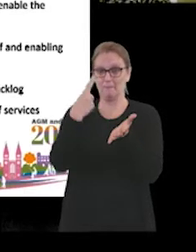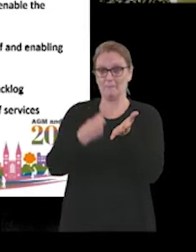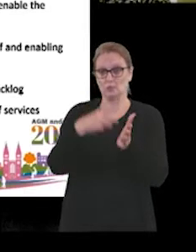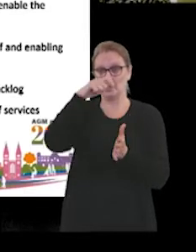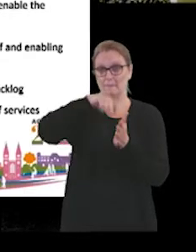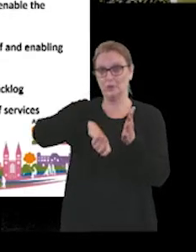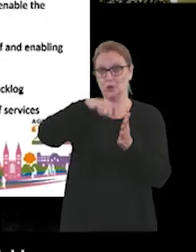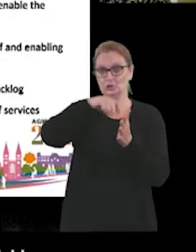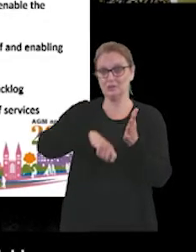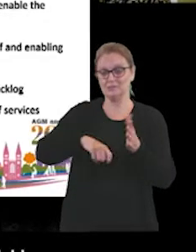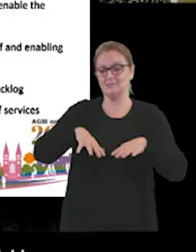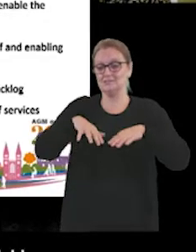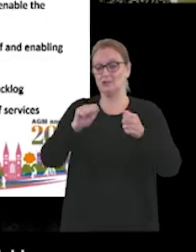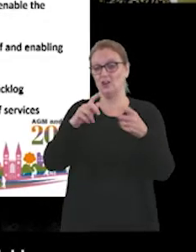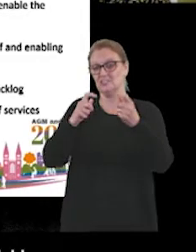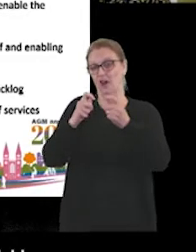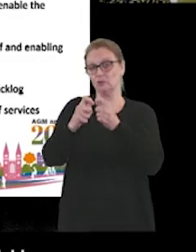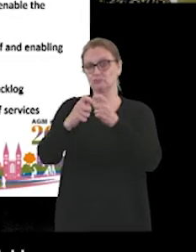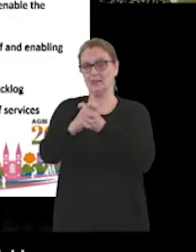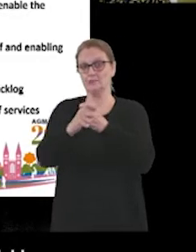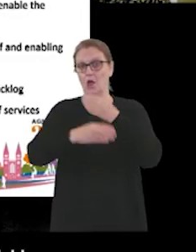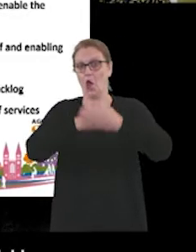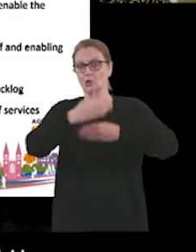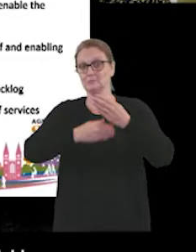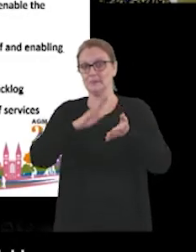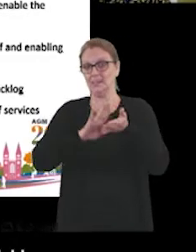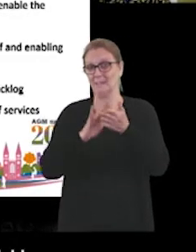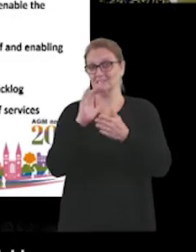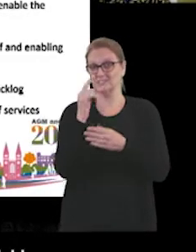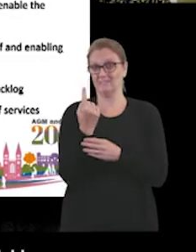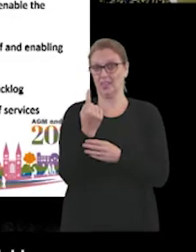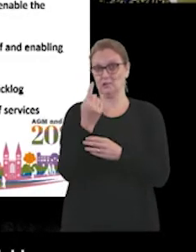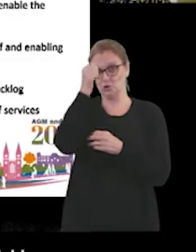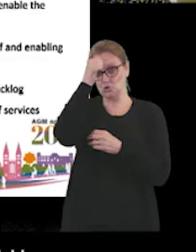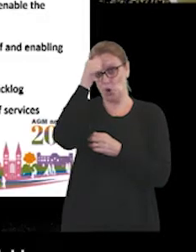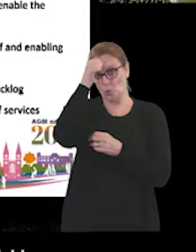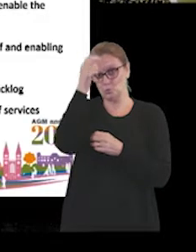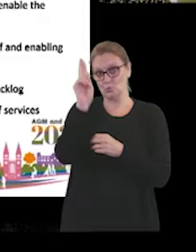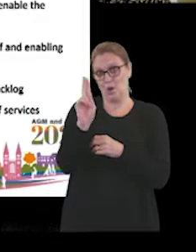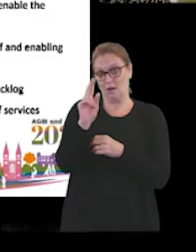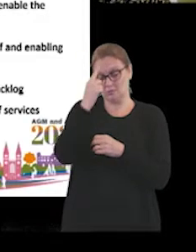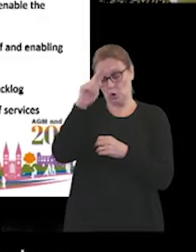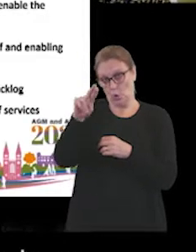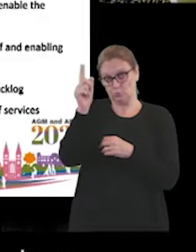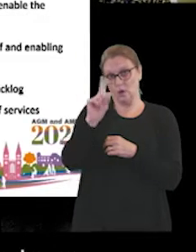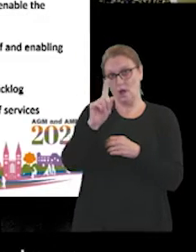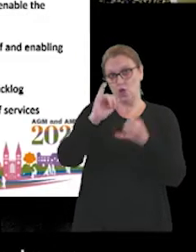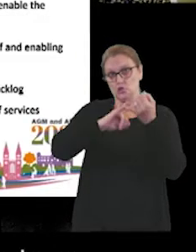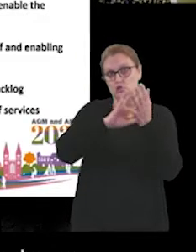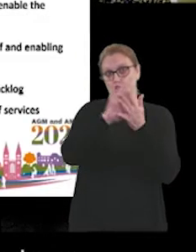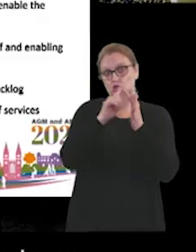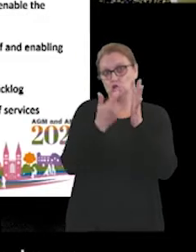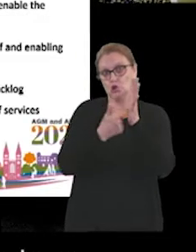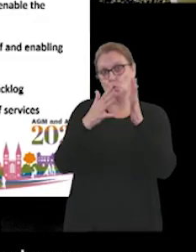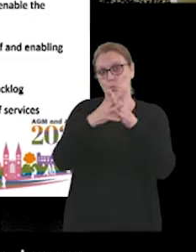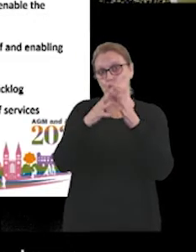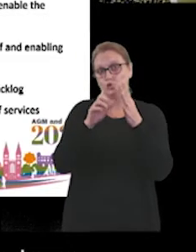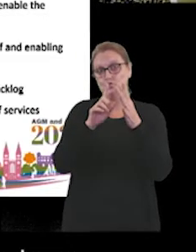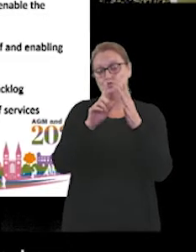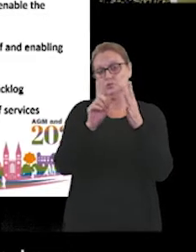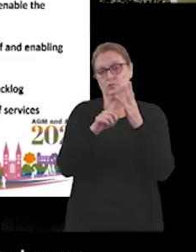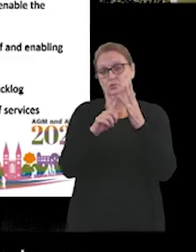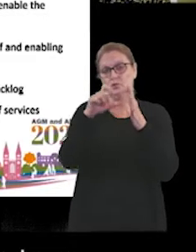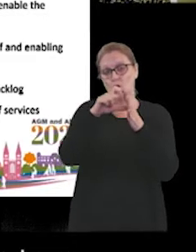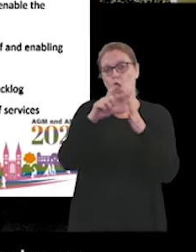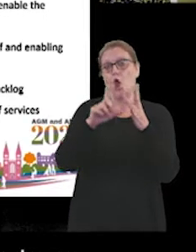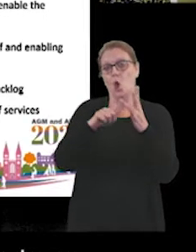and beginning the alterations at a hospital in Mansfield that's known as Sherwood Oaks. That's to begin the start of our